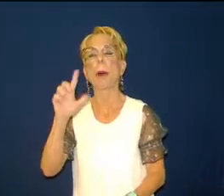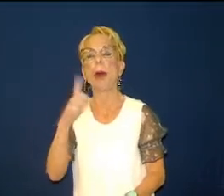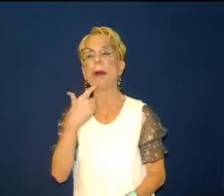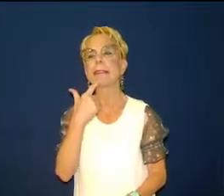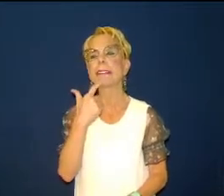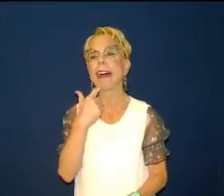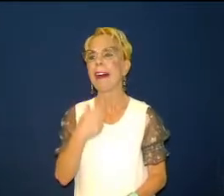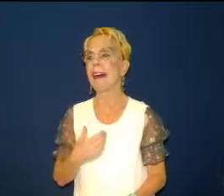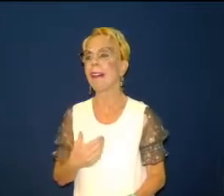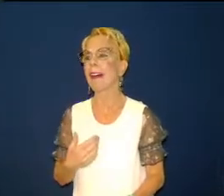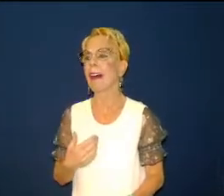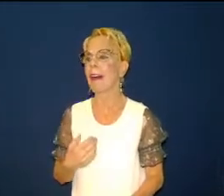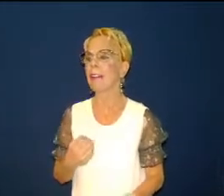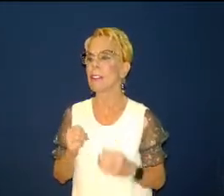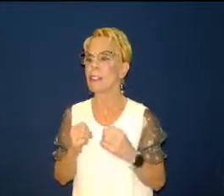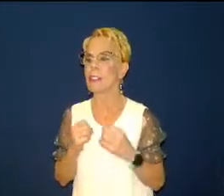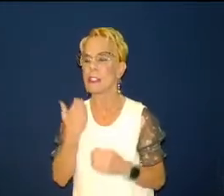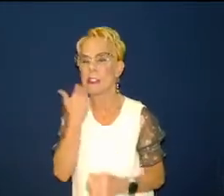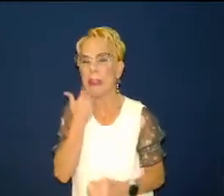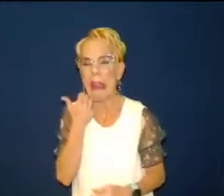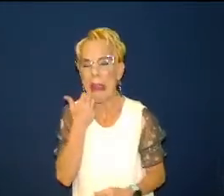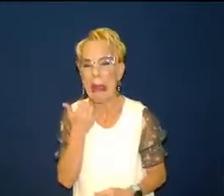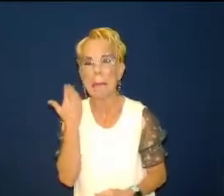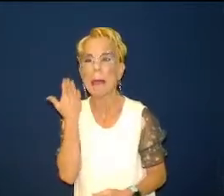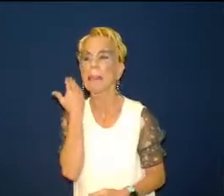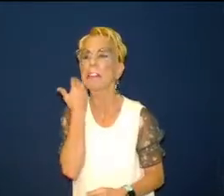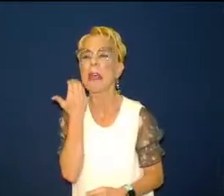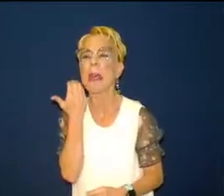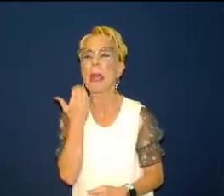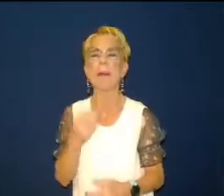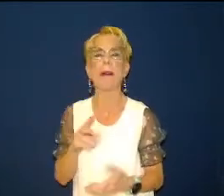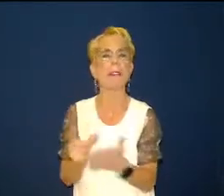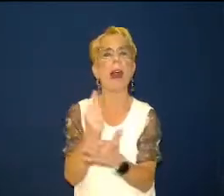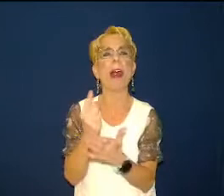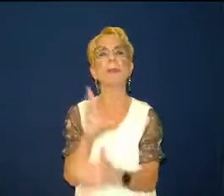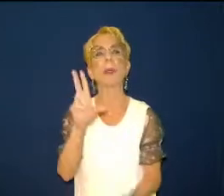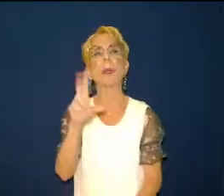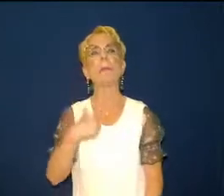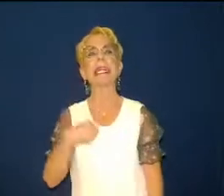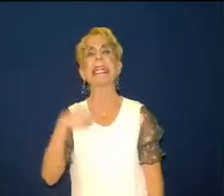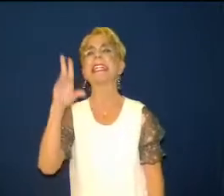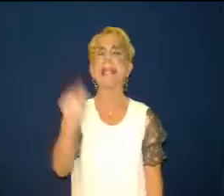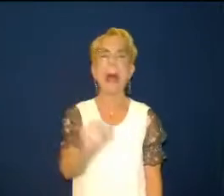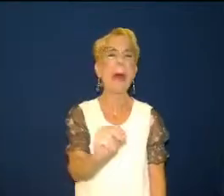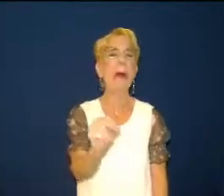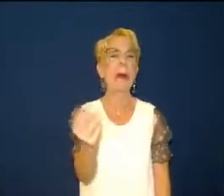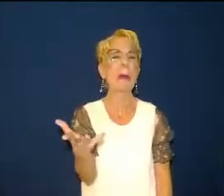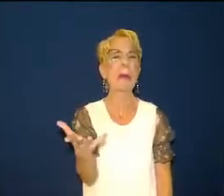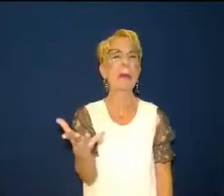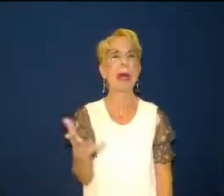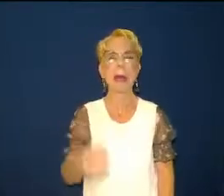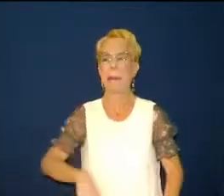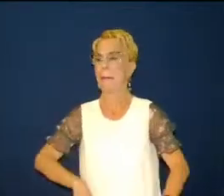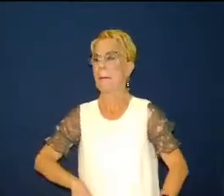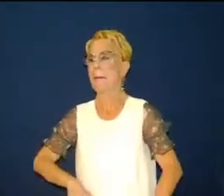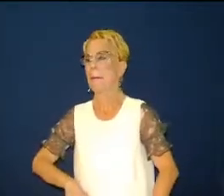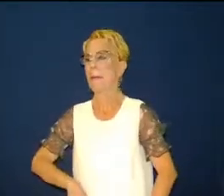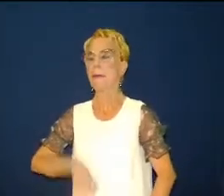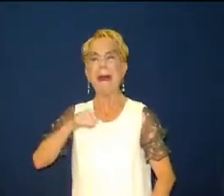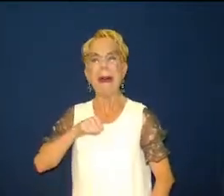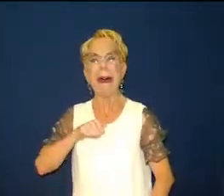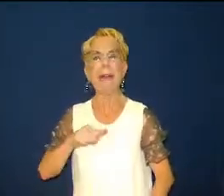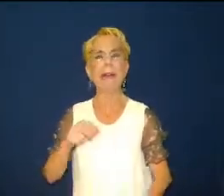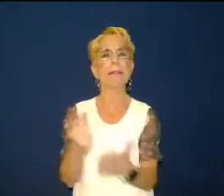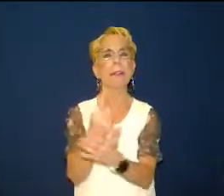that brings salvation to everyone who believes do you realize when people are sharing the gospel